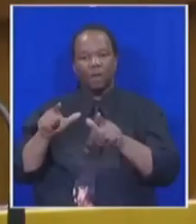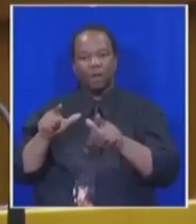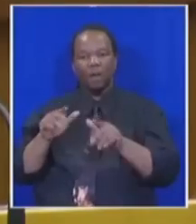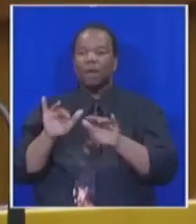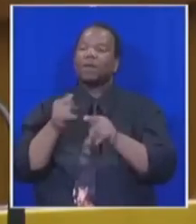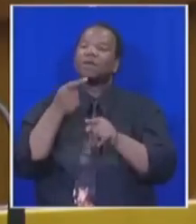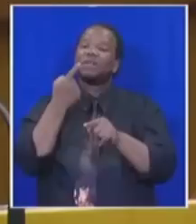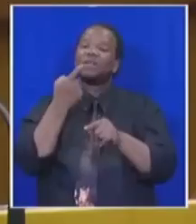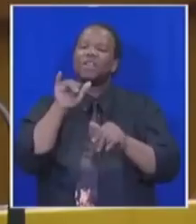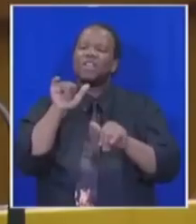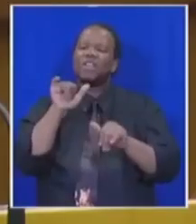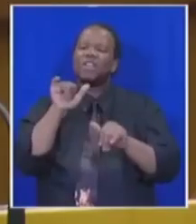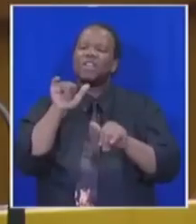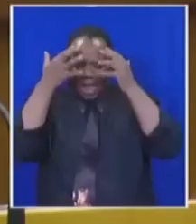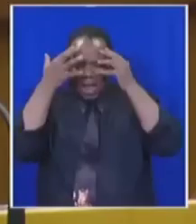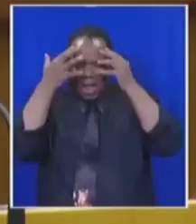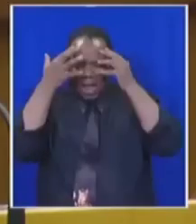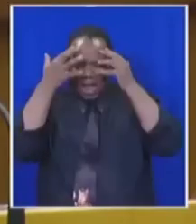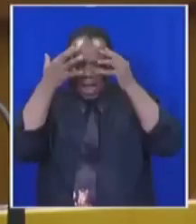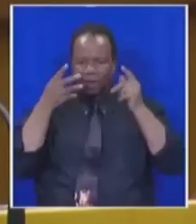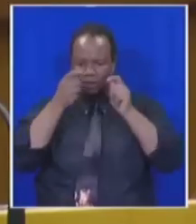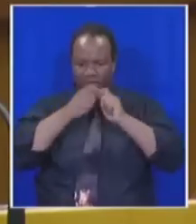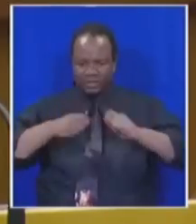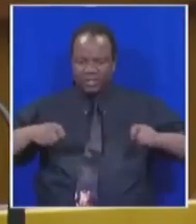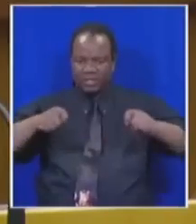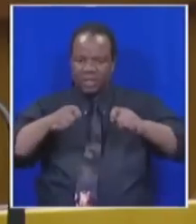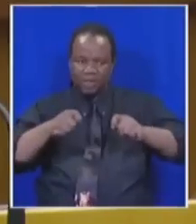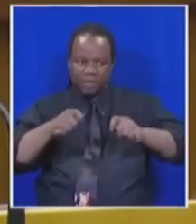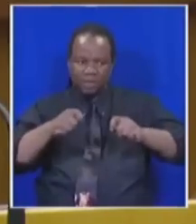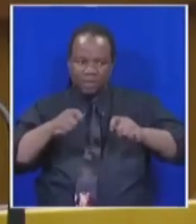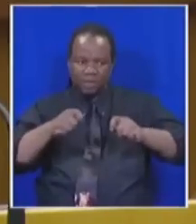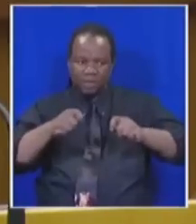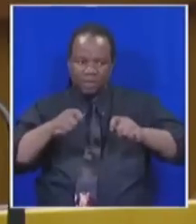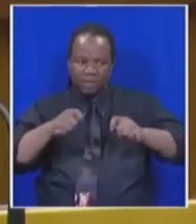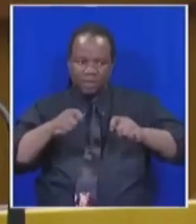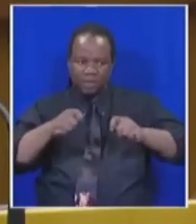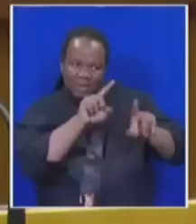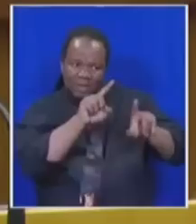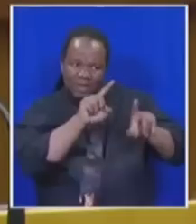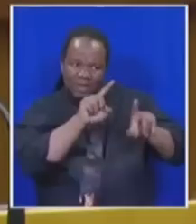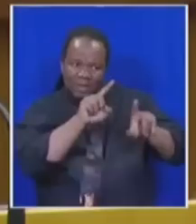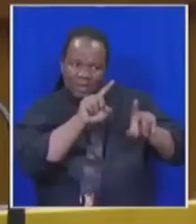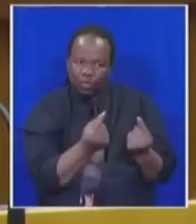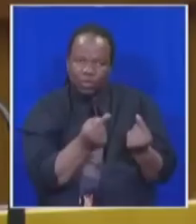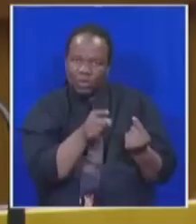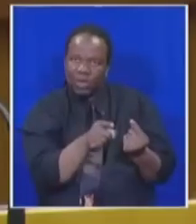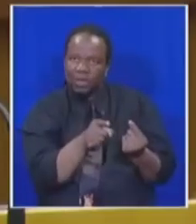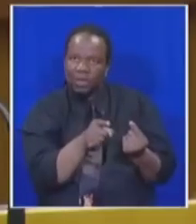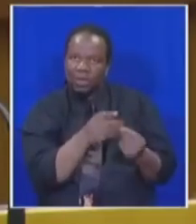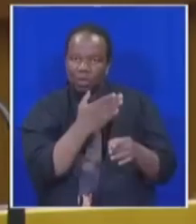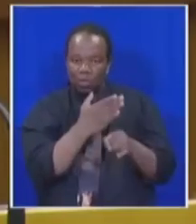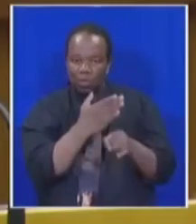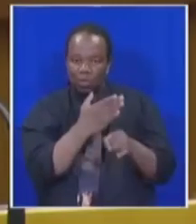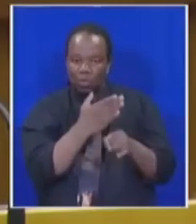desitwa, ke nare eslotsa. Lions that fail to work as a team will struggle to bring down